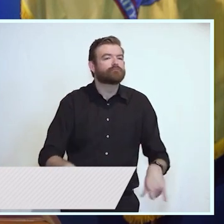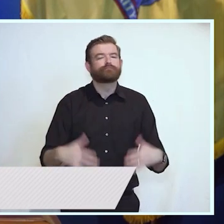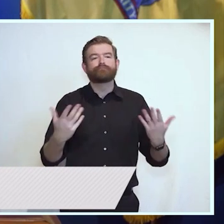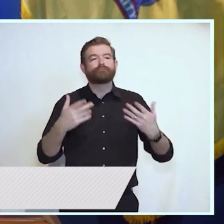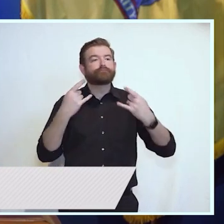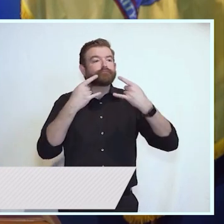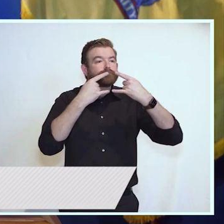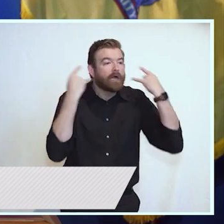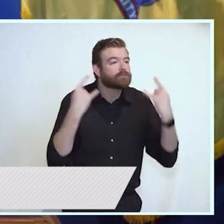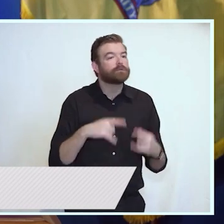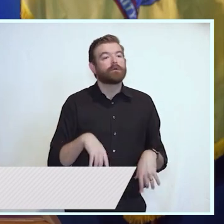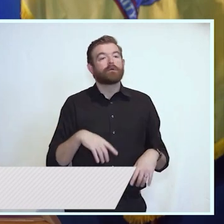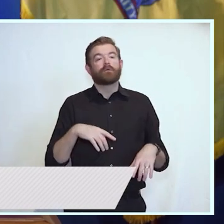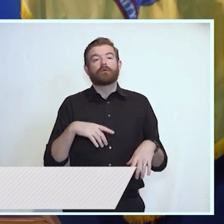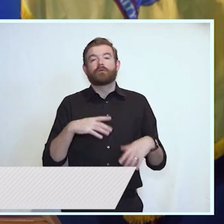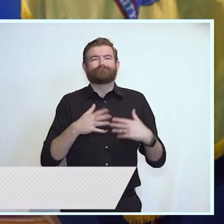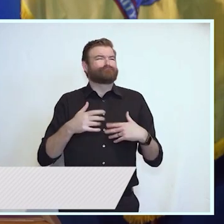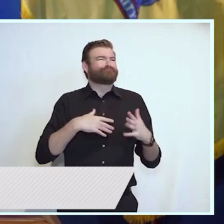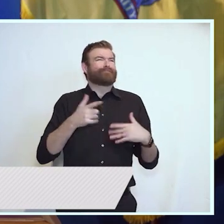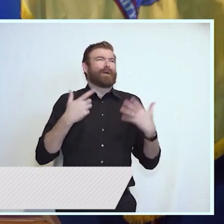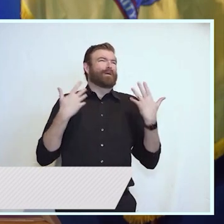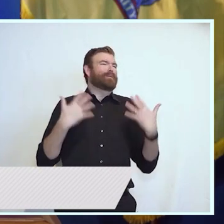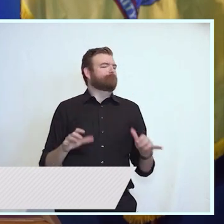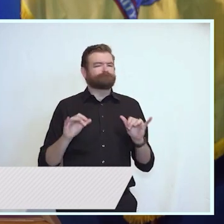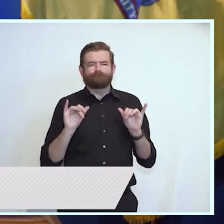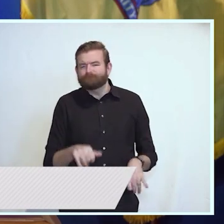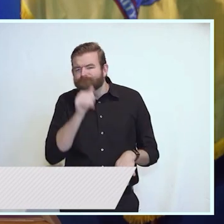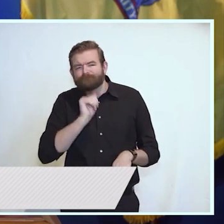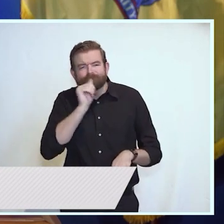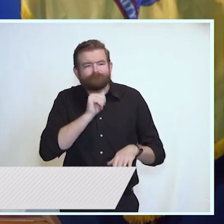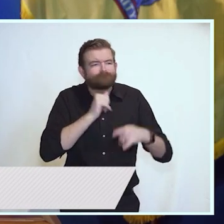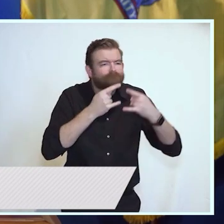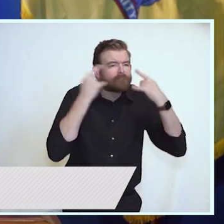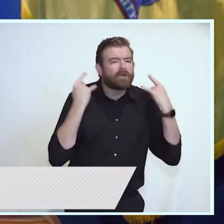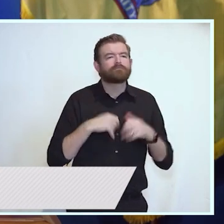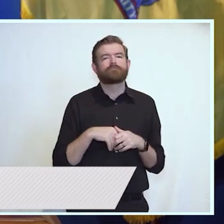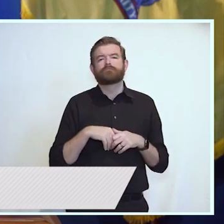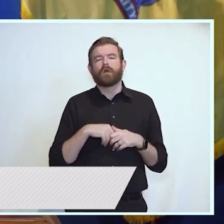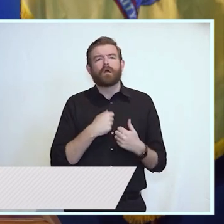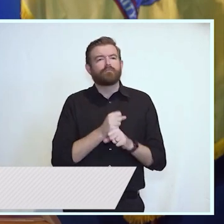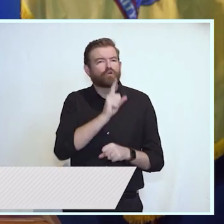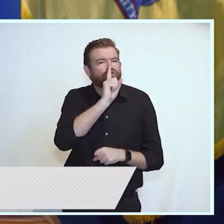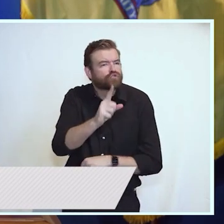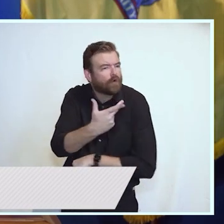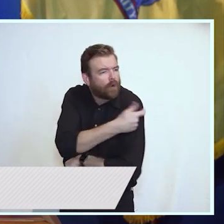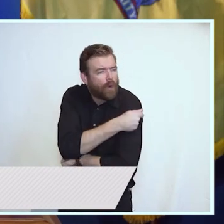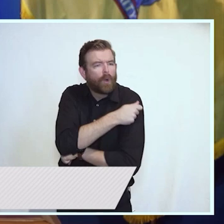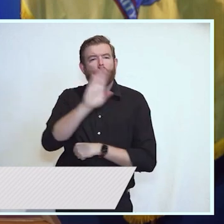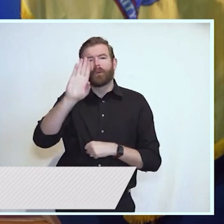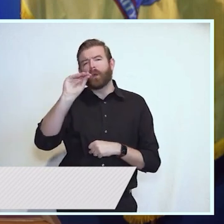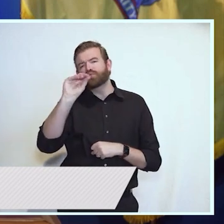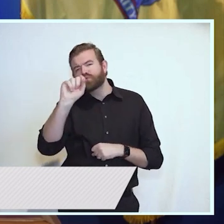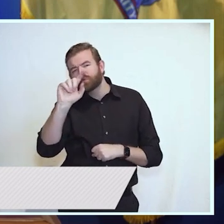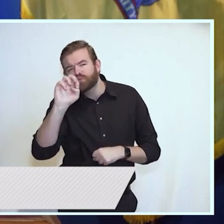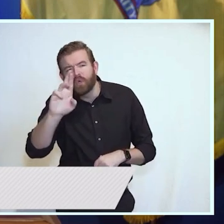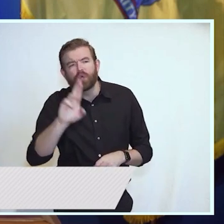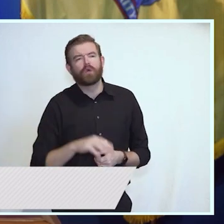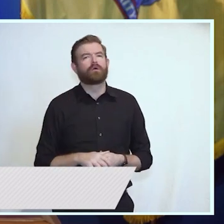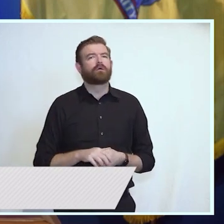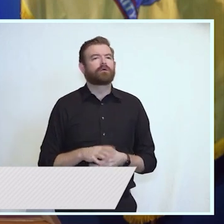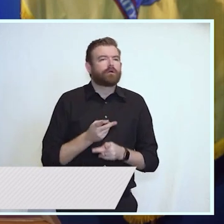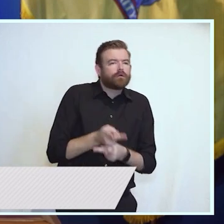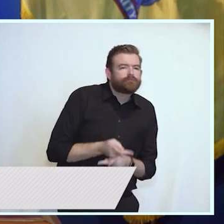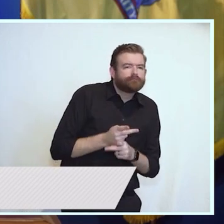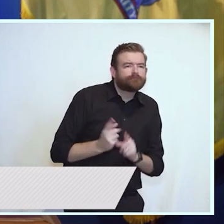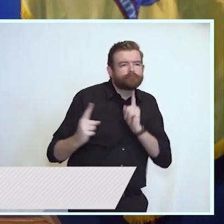who have done the right things, worn your masks even when you didn't want to, found or made time to get your boosters, and taken